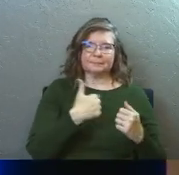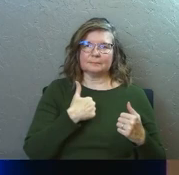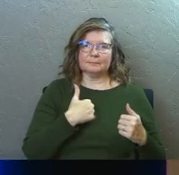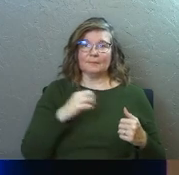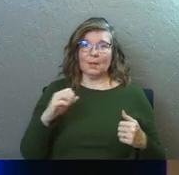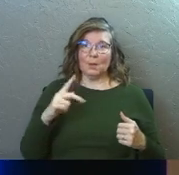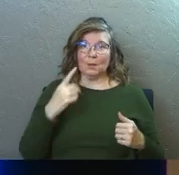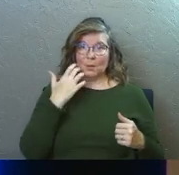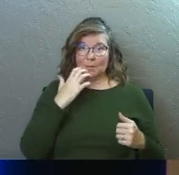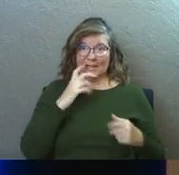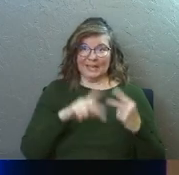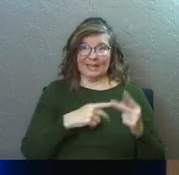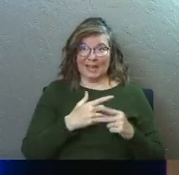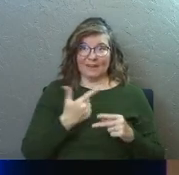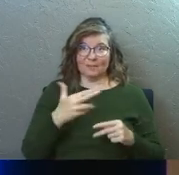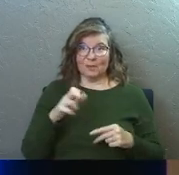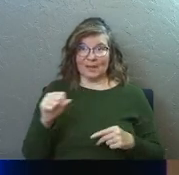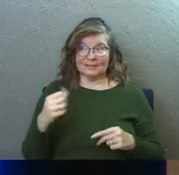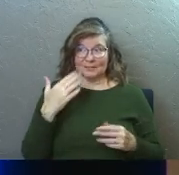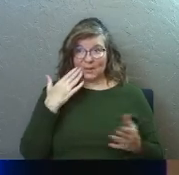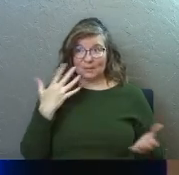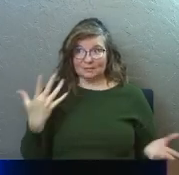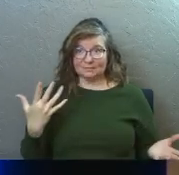got that Oklahoma heat kind of grass, you know?